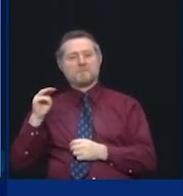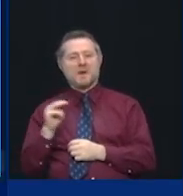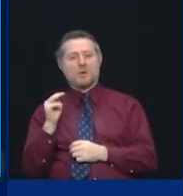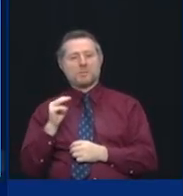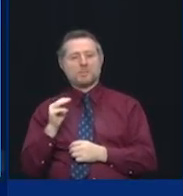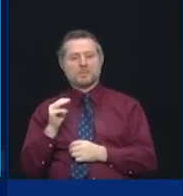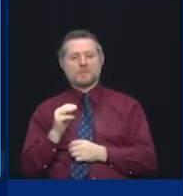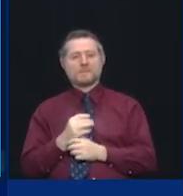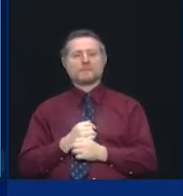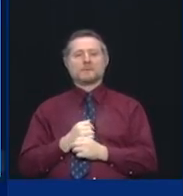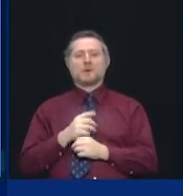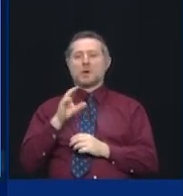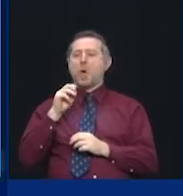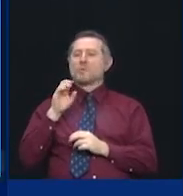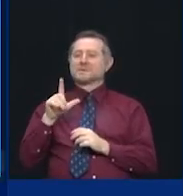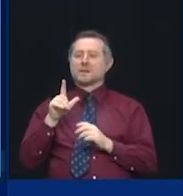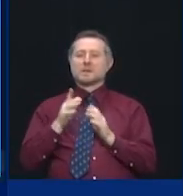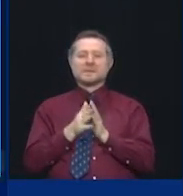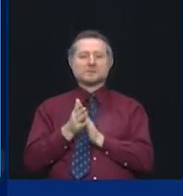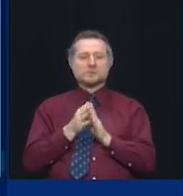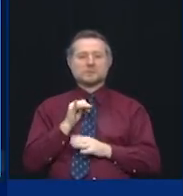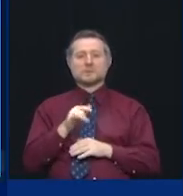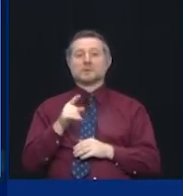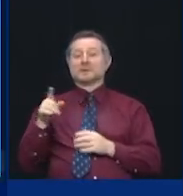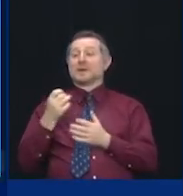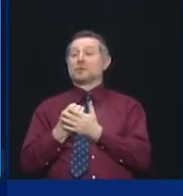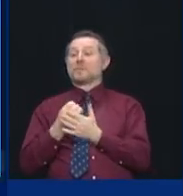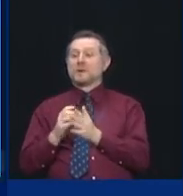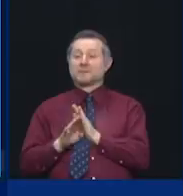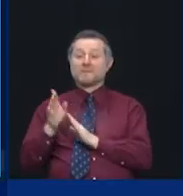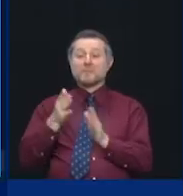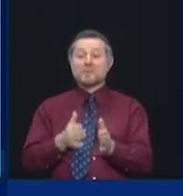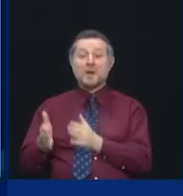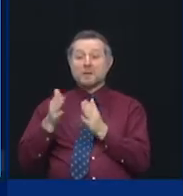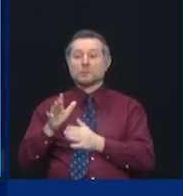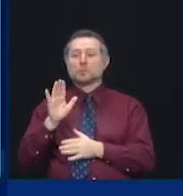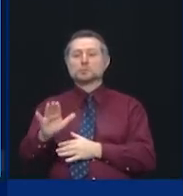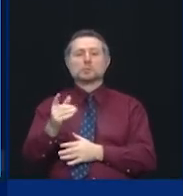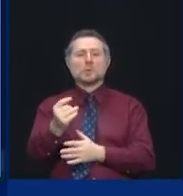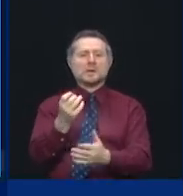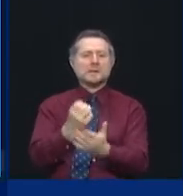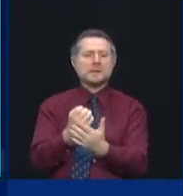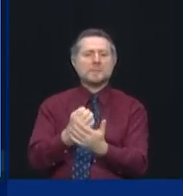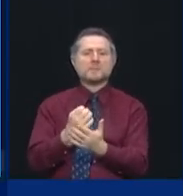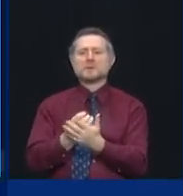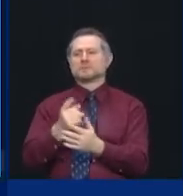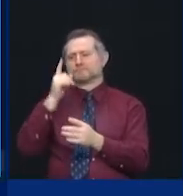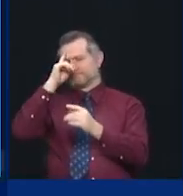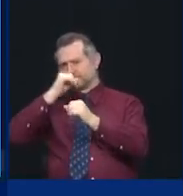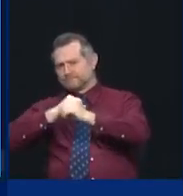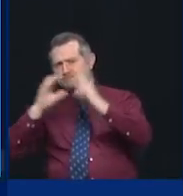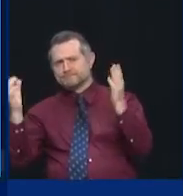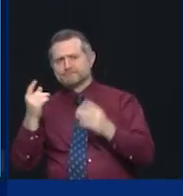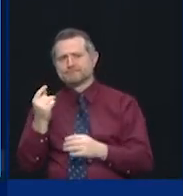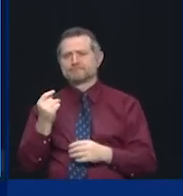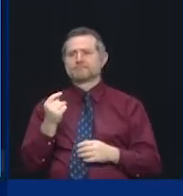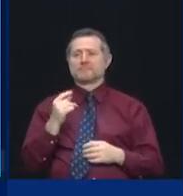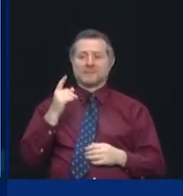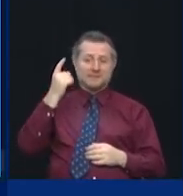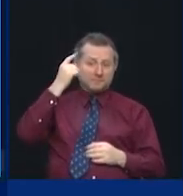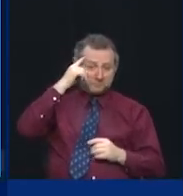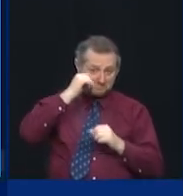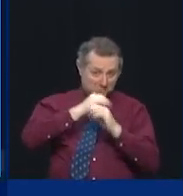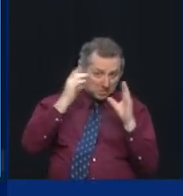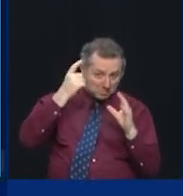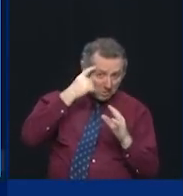you plan your economic rebirth. And if you come up with a smart plan and a daring plan,